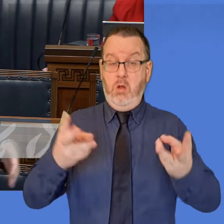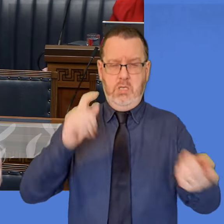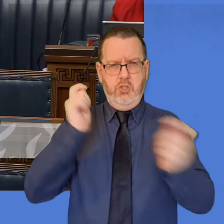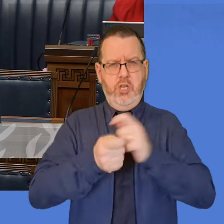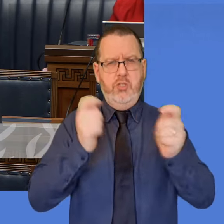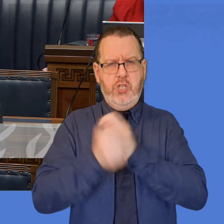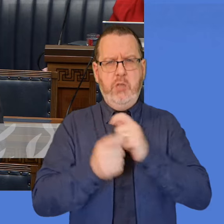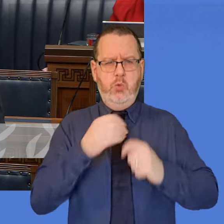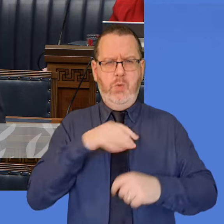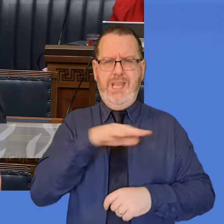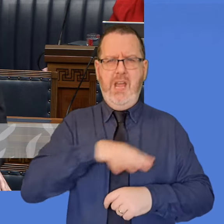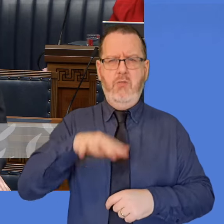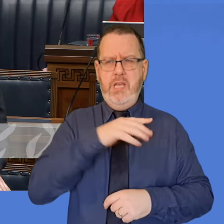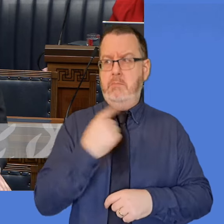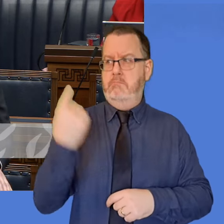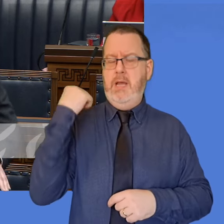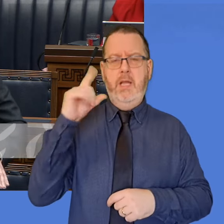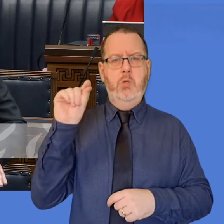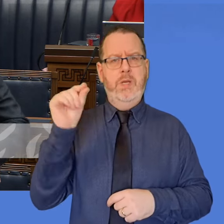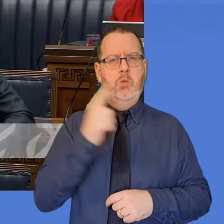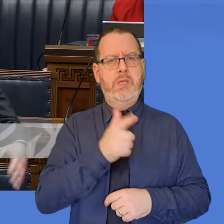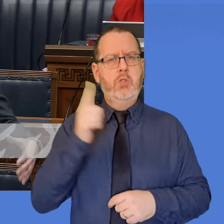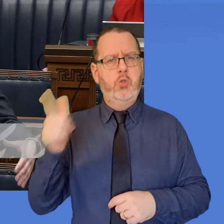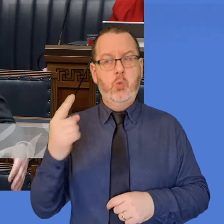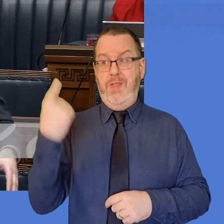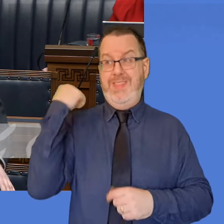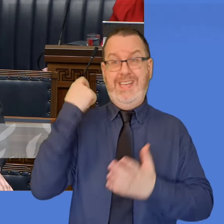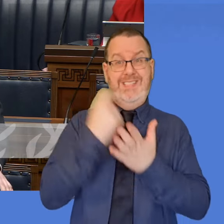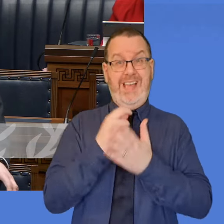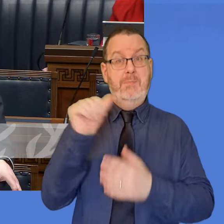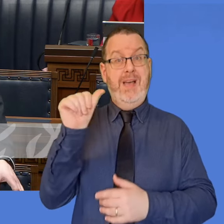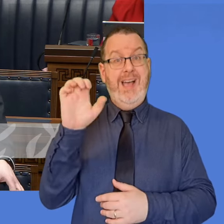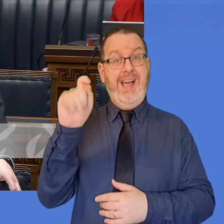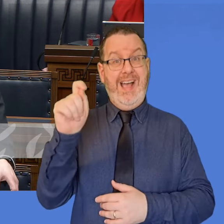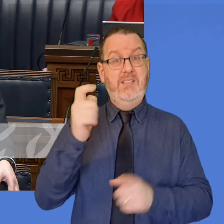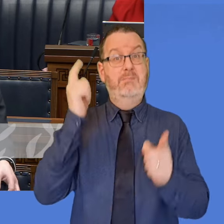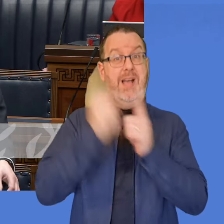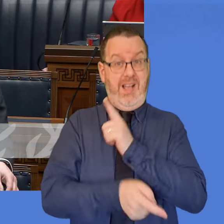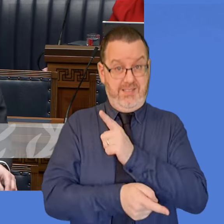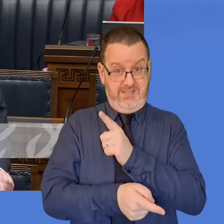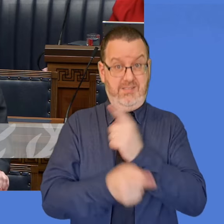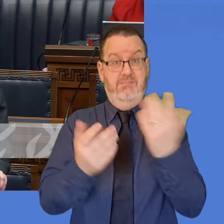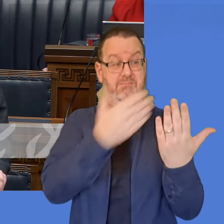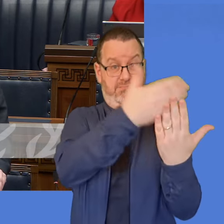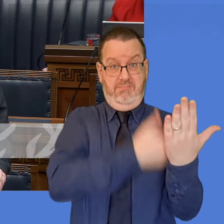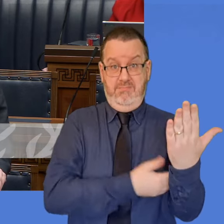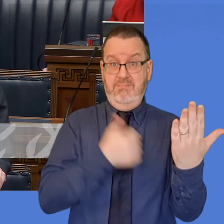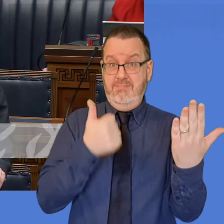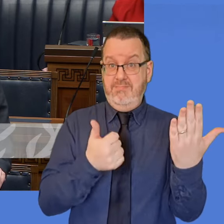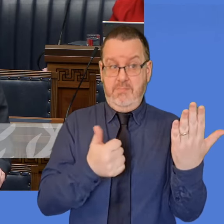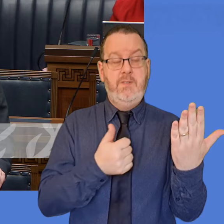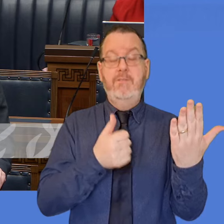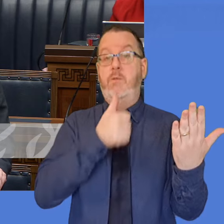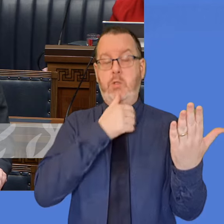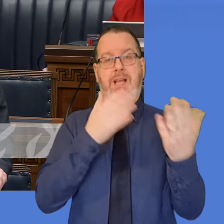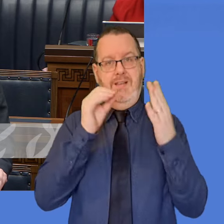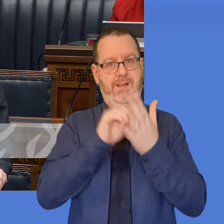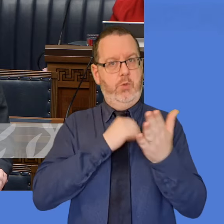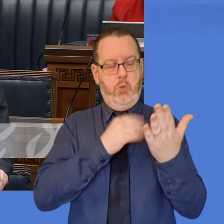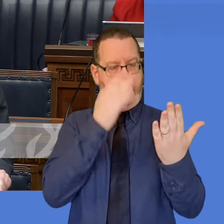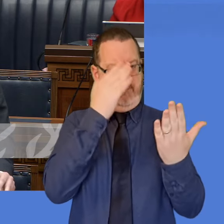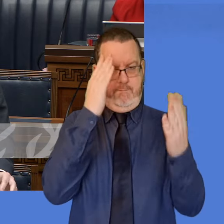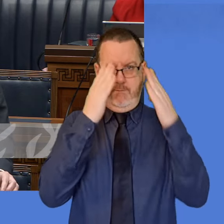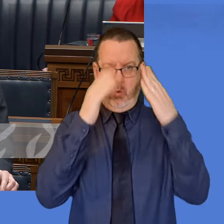the Act that went through the House. Any further work will be given due consideration in time. However, do